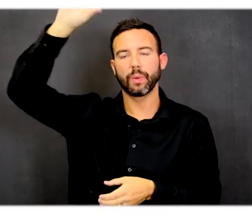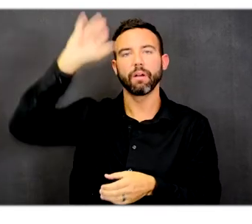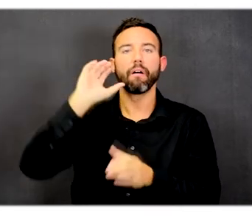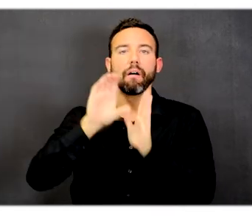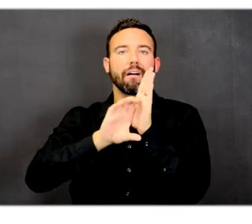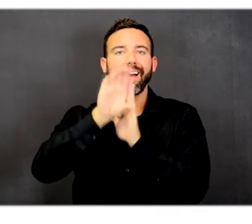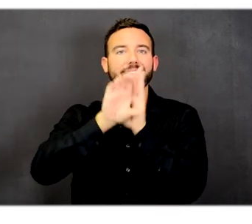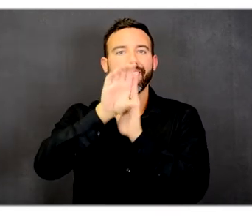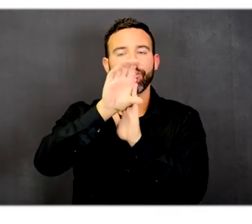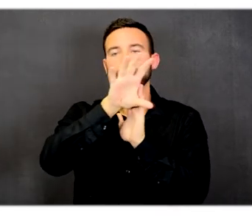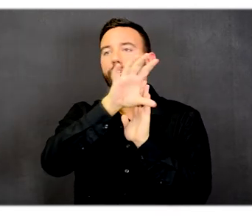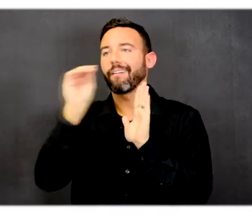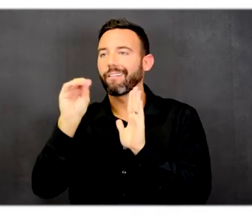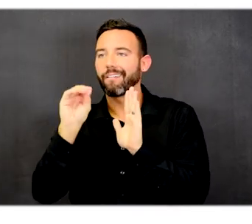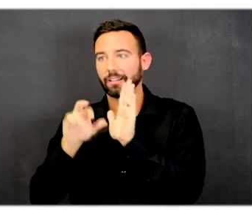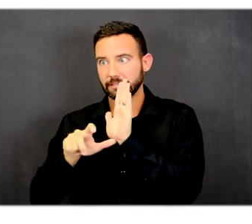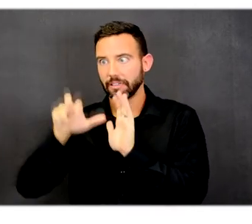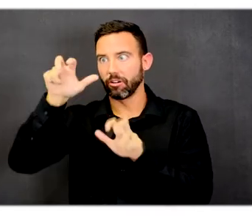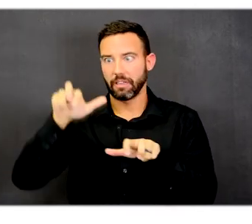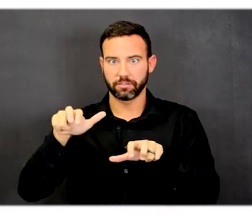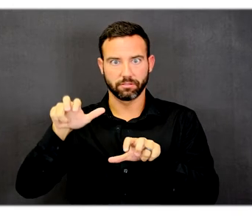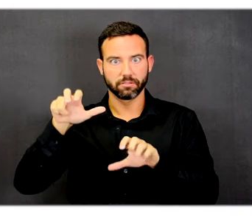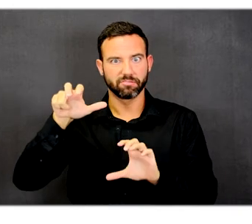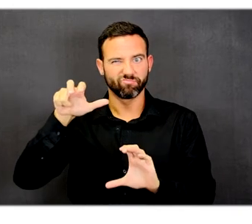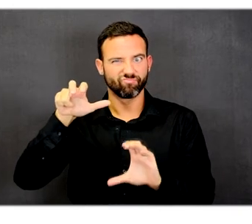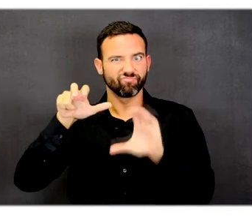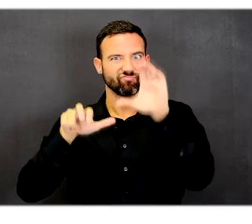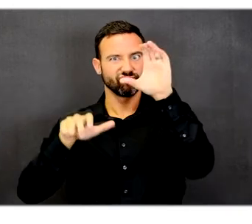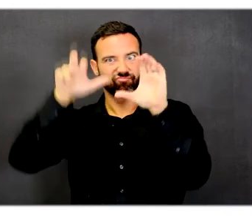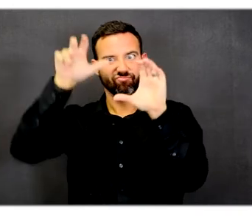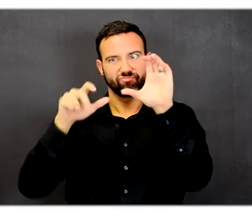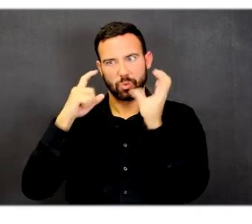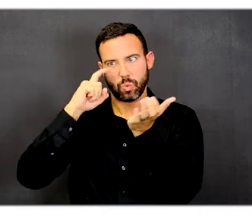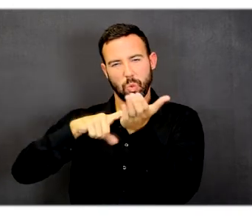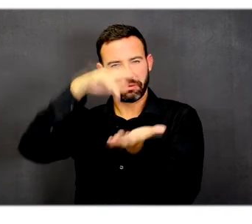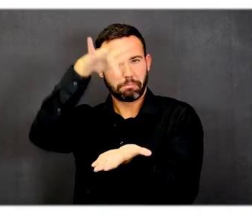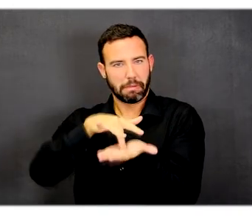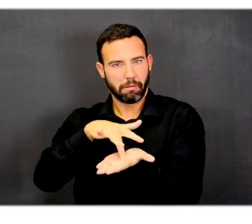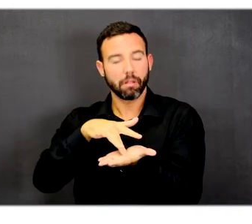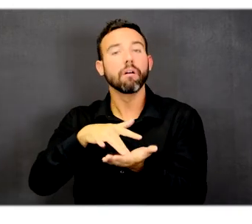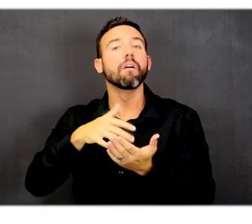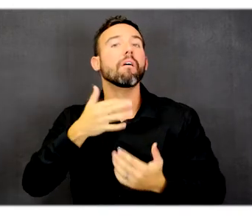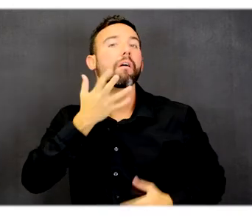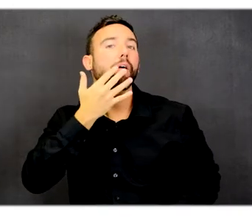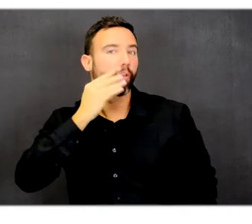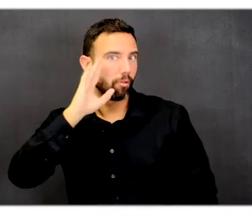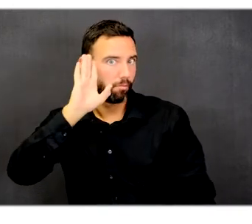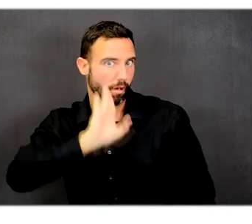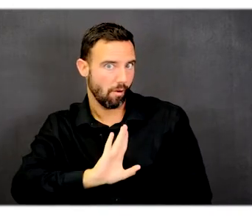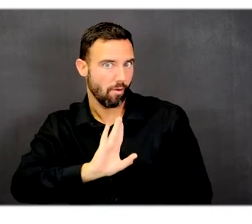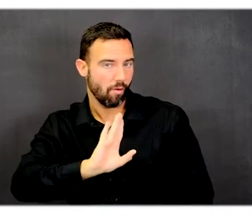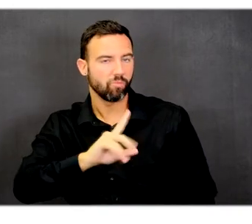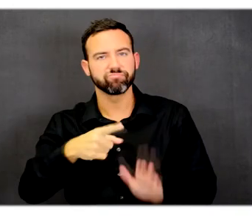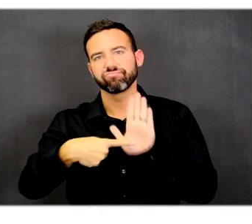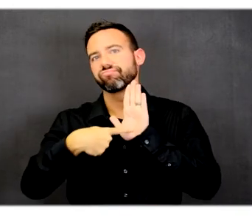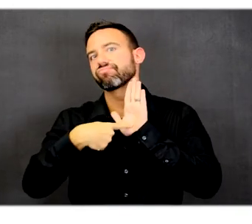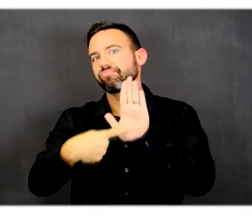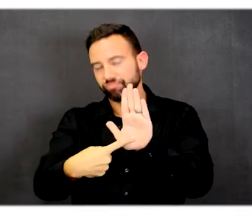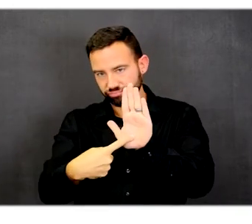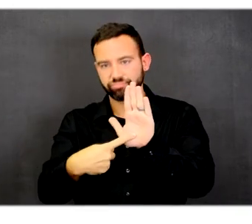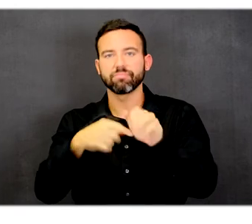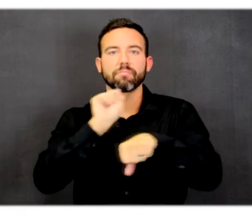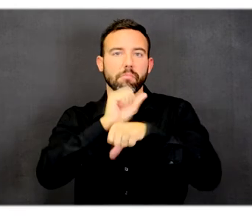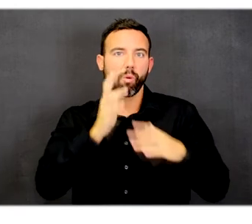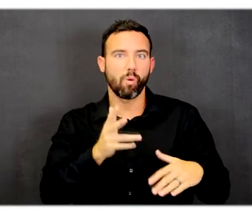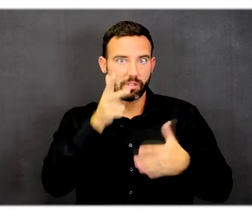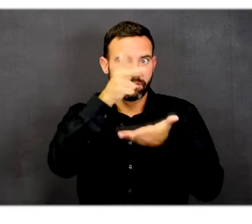are shown in the center of the plan. This brown color shows the entrance from the employee garage arrival through